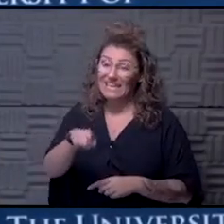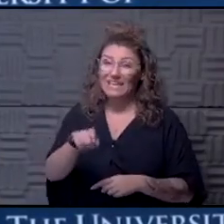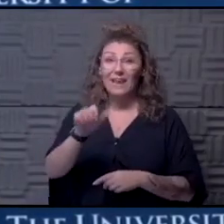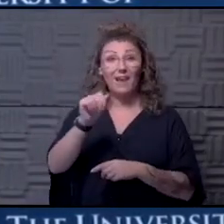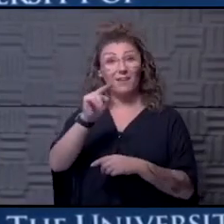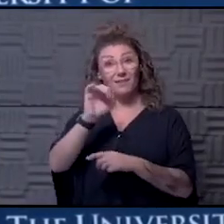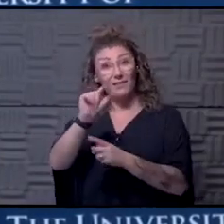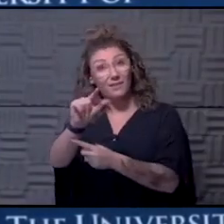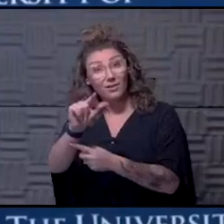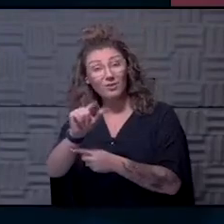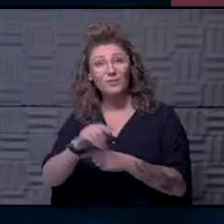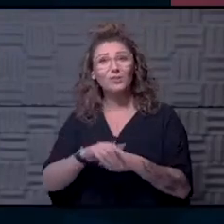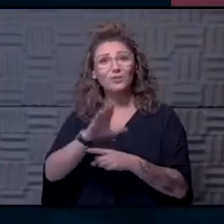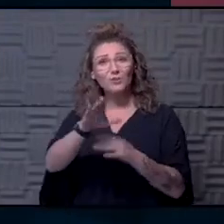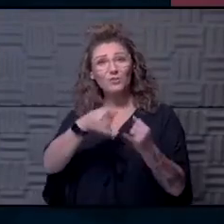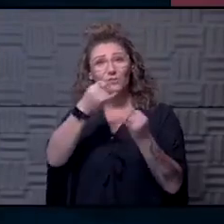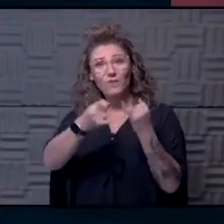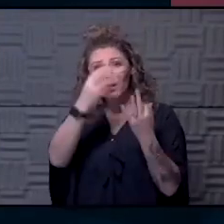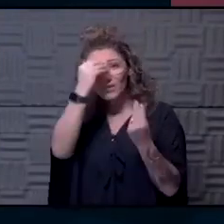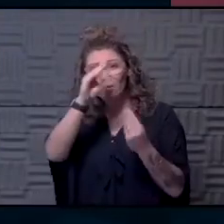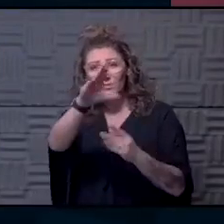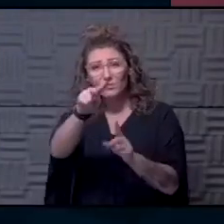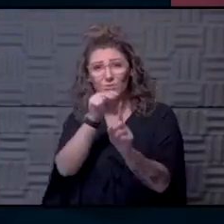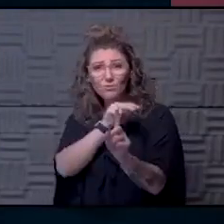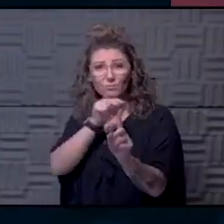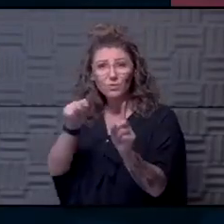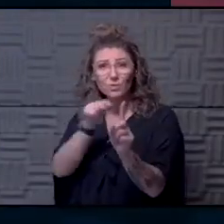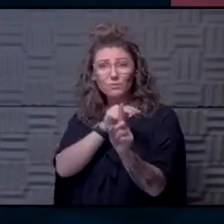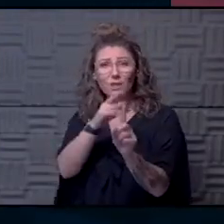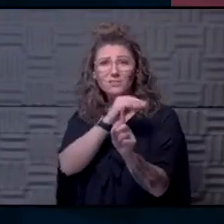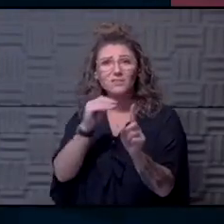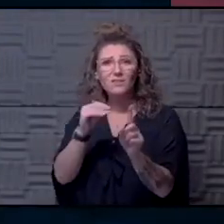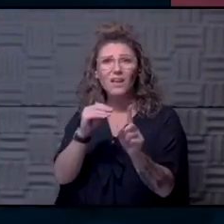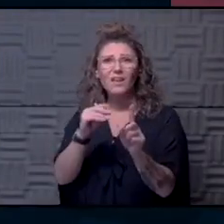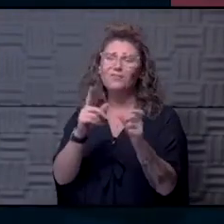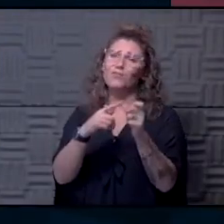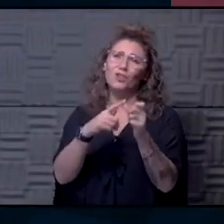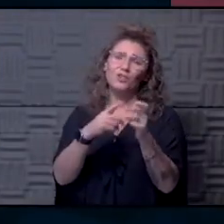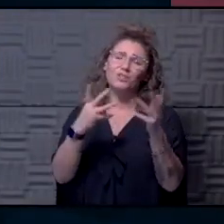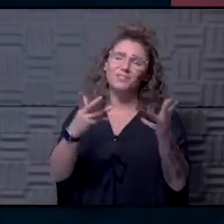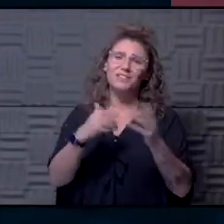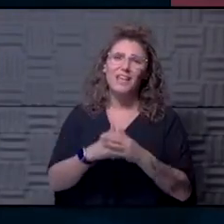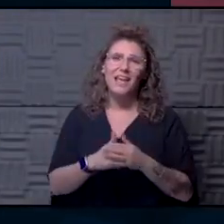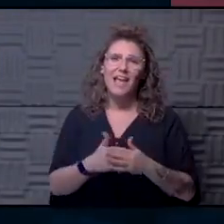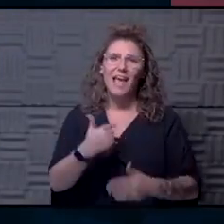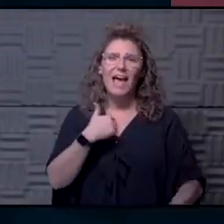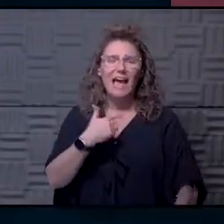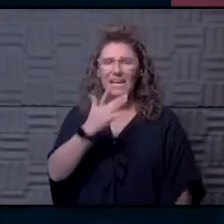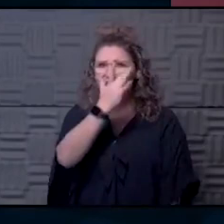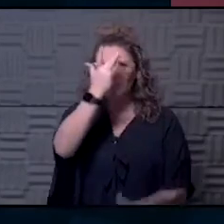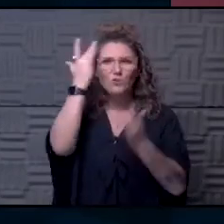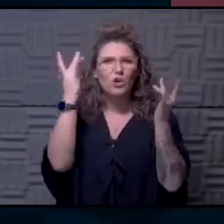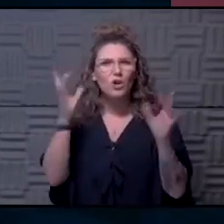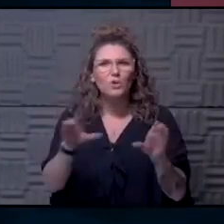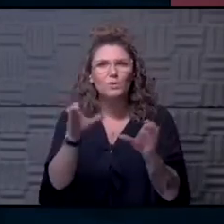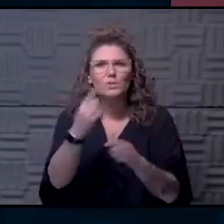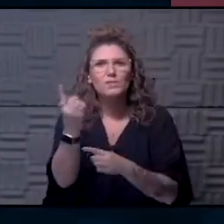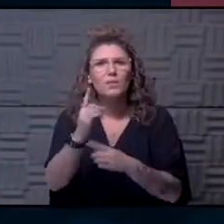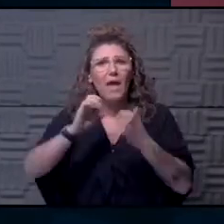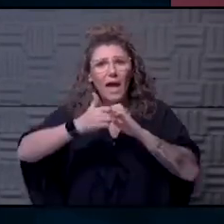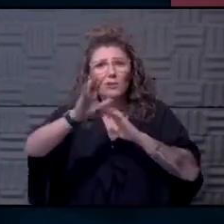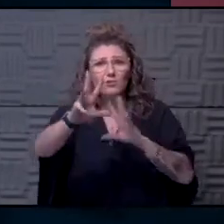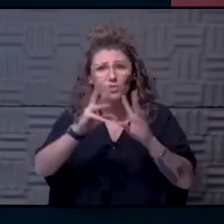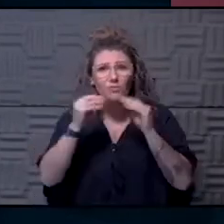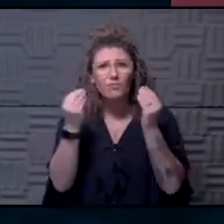Anil. Final thoughts from your standpoint and, and, uh, first of all, you know, I, I, I neglected to do something. How is your